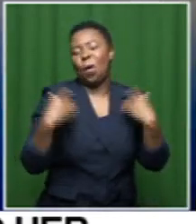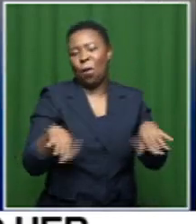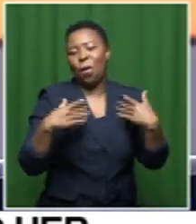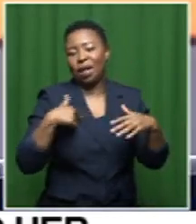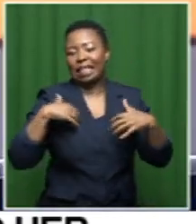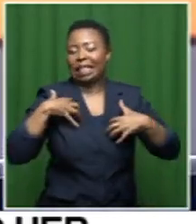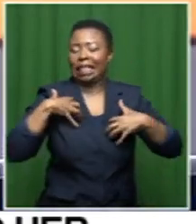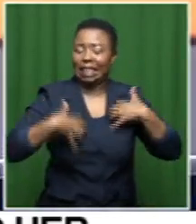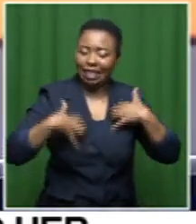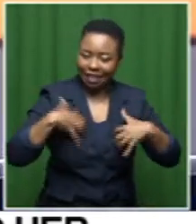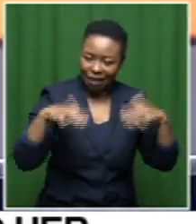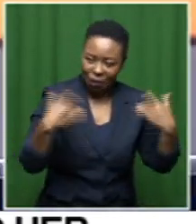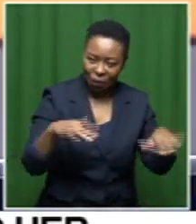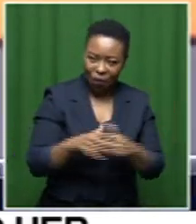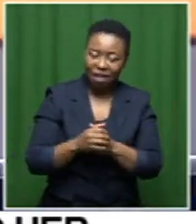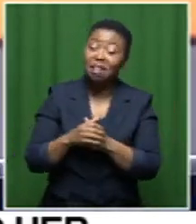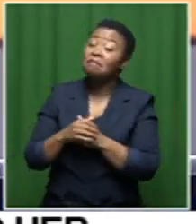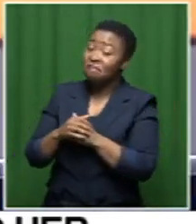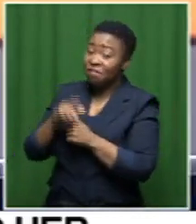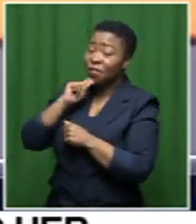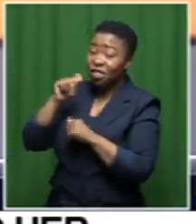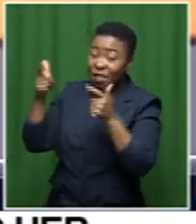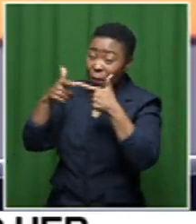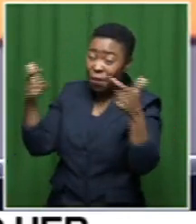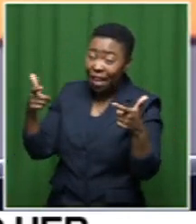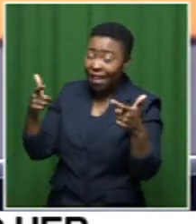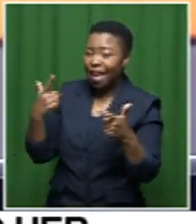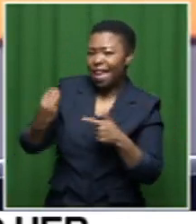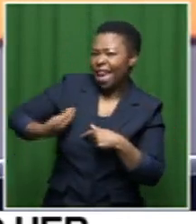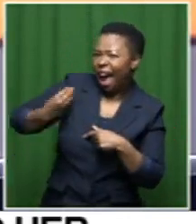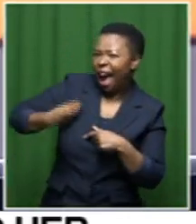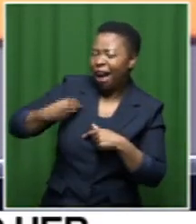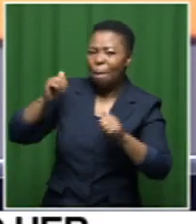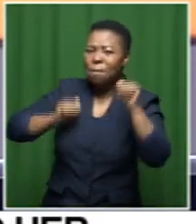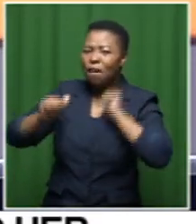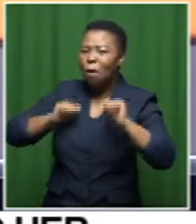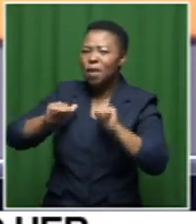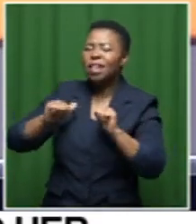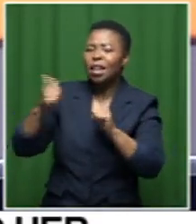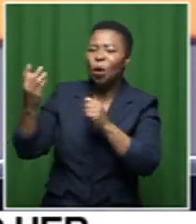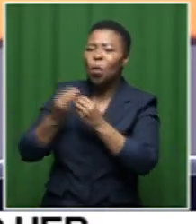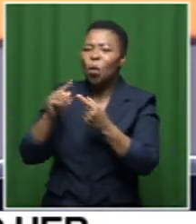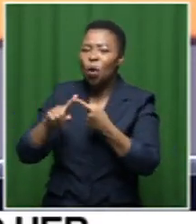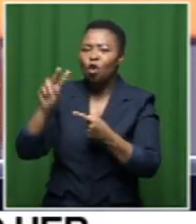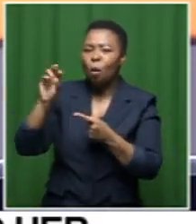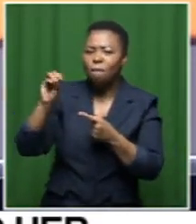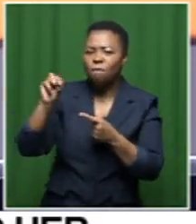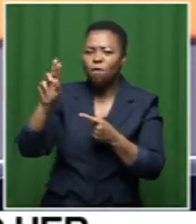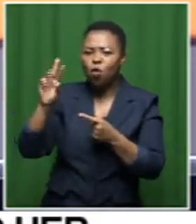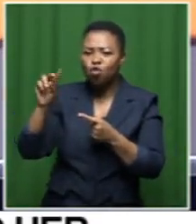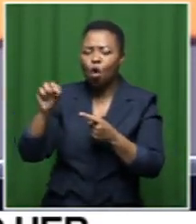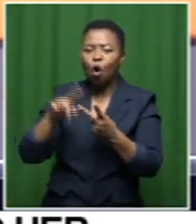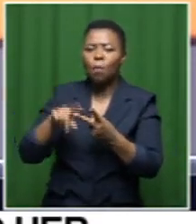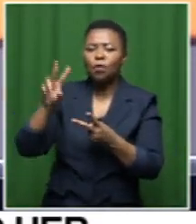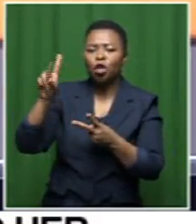very excited yeah and I can imagine I mean it's it's quite a big deal you know a young jazz artist performing along the likes of Nufundu Taluva uh and then